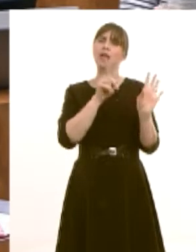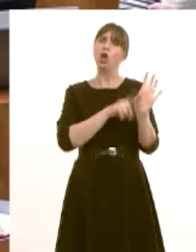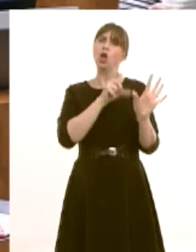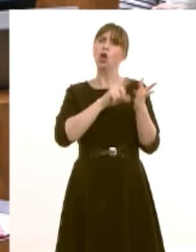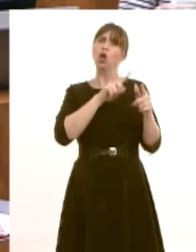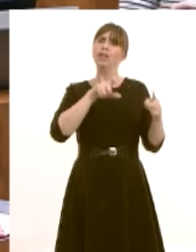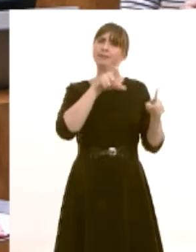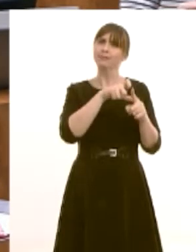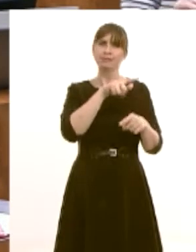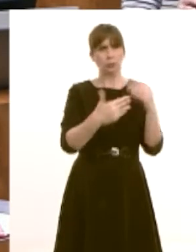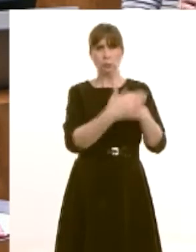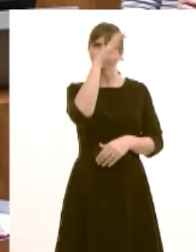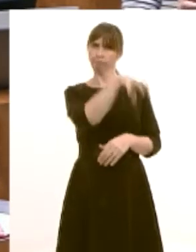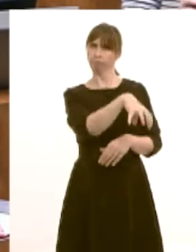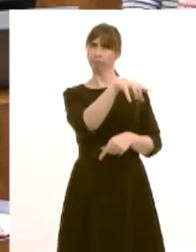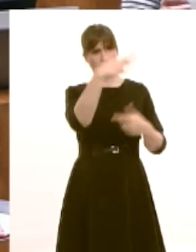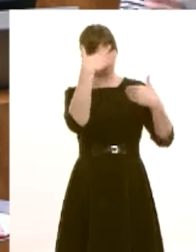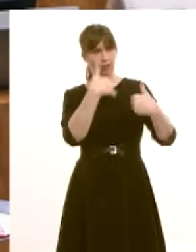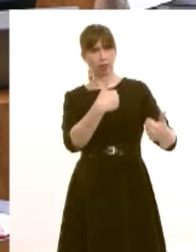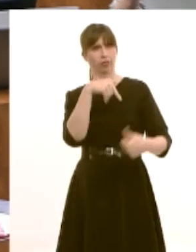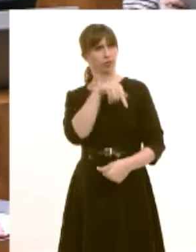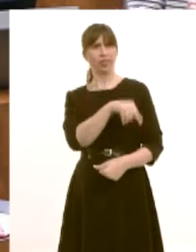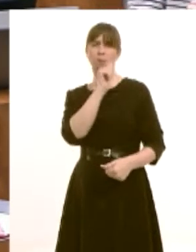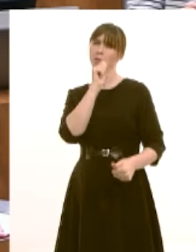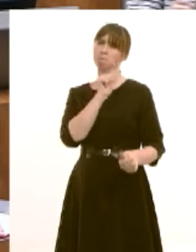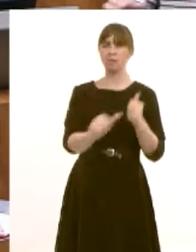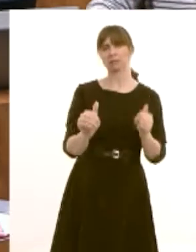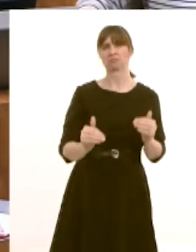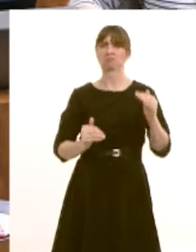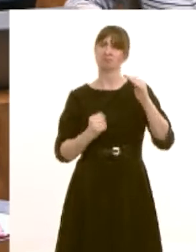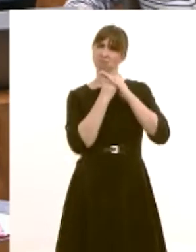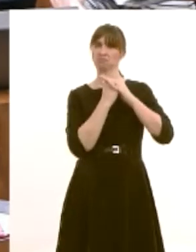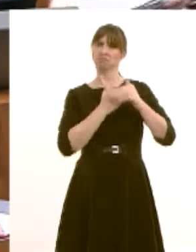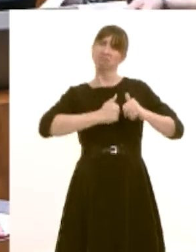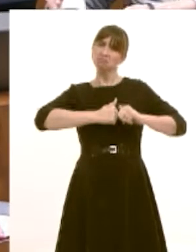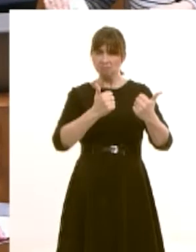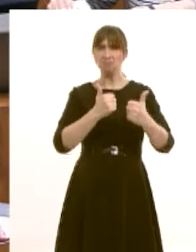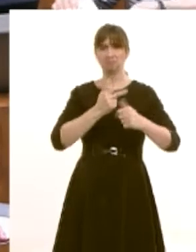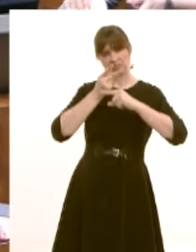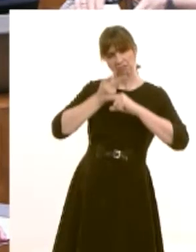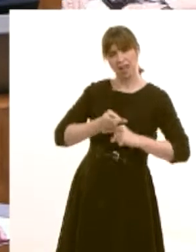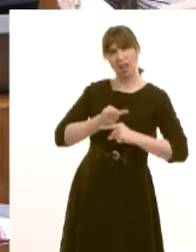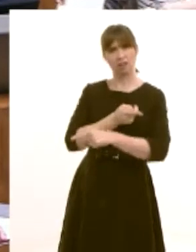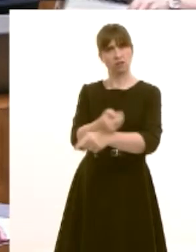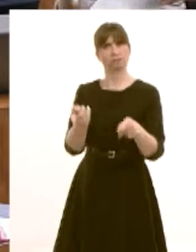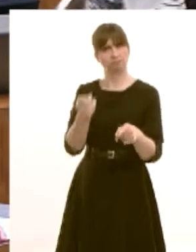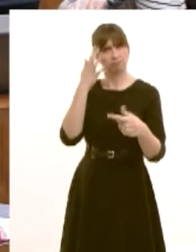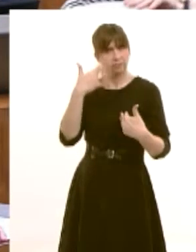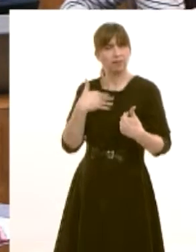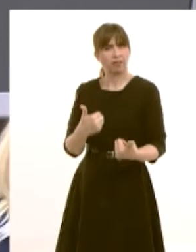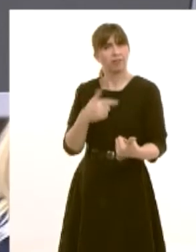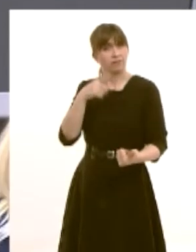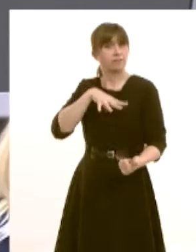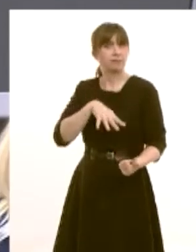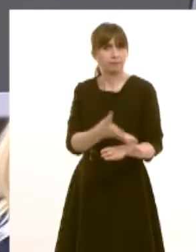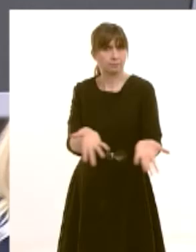a facility that will provide the best level of care possible for those who require assistance with their